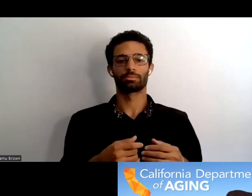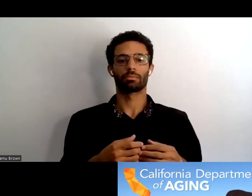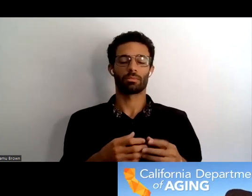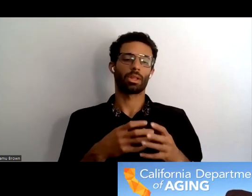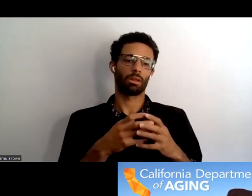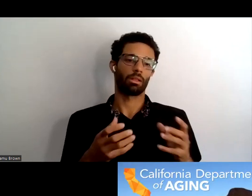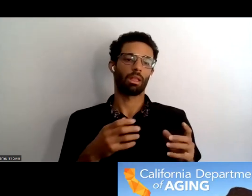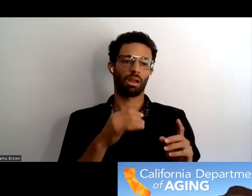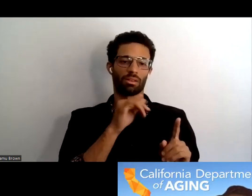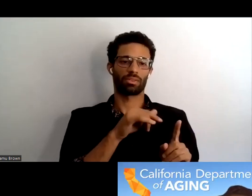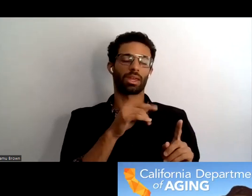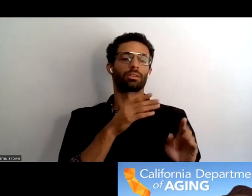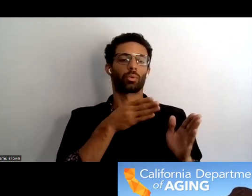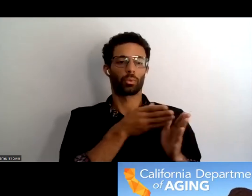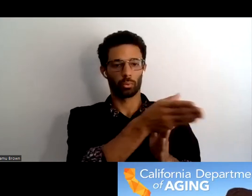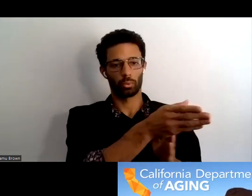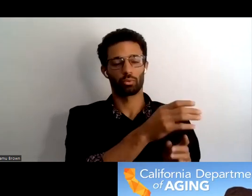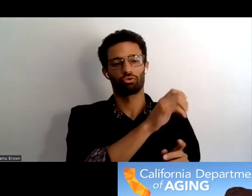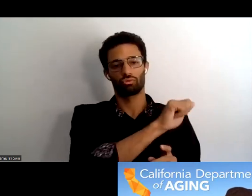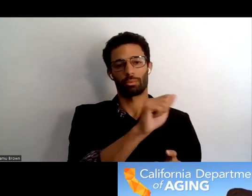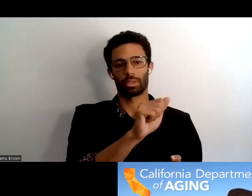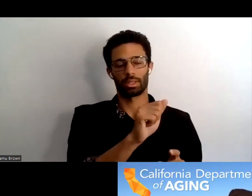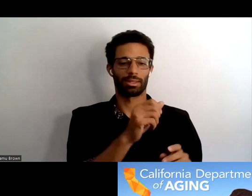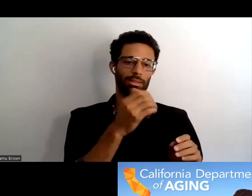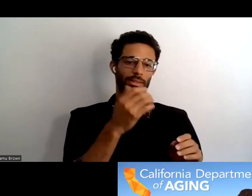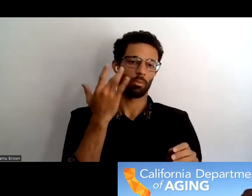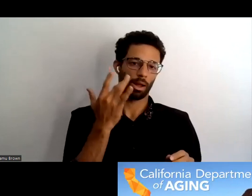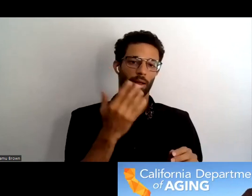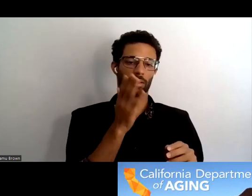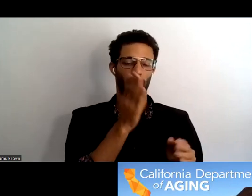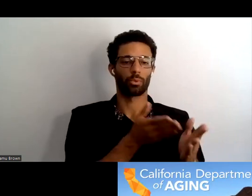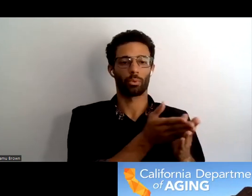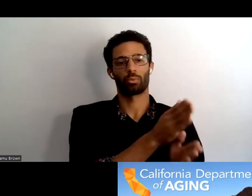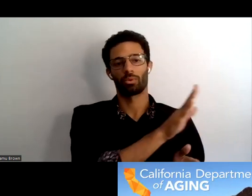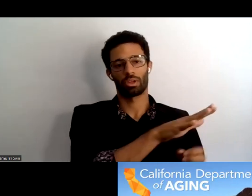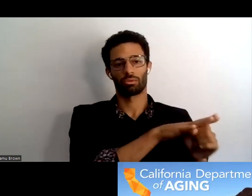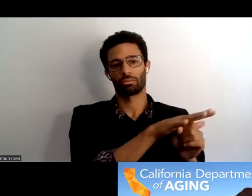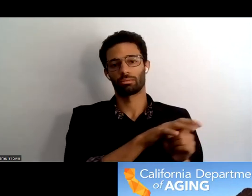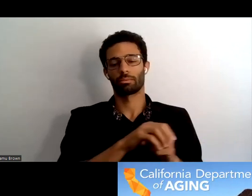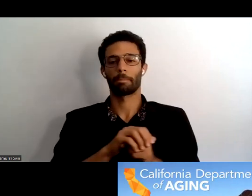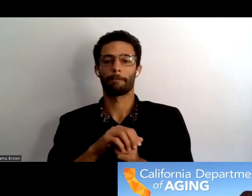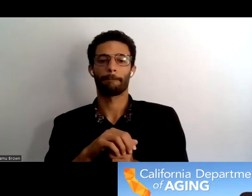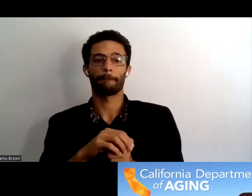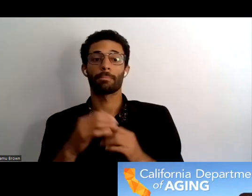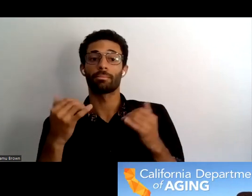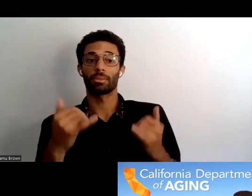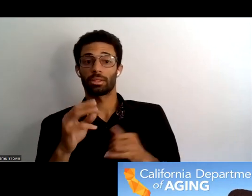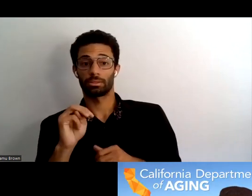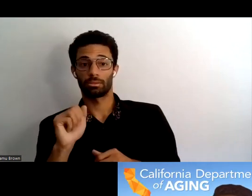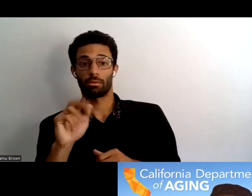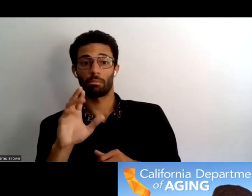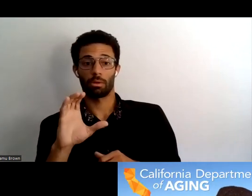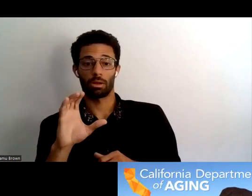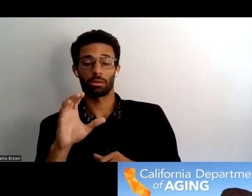been done directly with our triple a's since it will be going out in their regions thank you and this is uh mark i'm the uh chief deputy